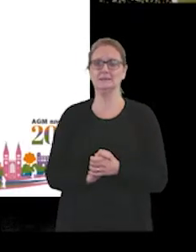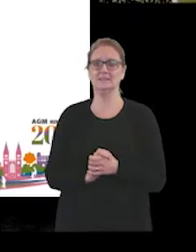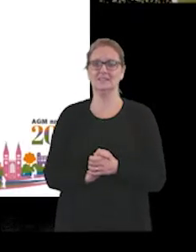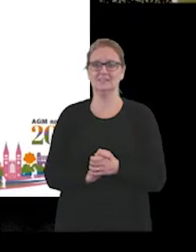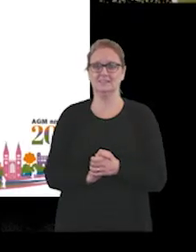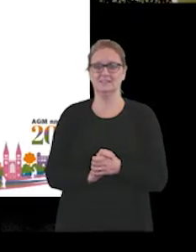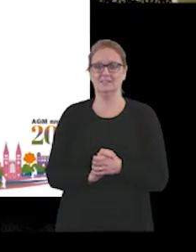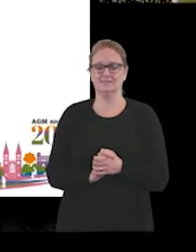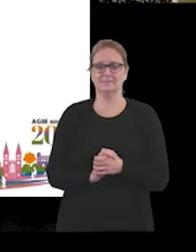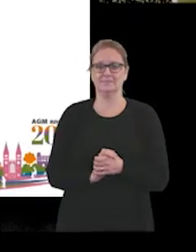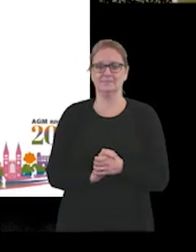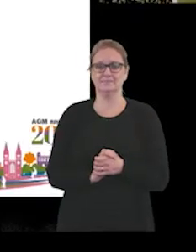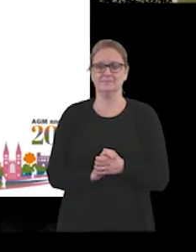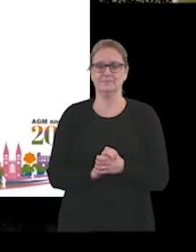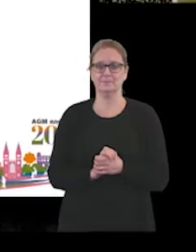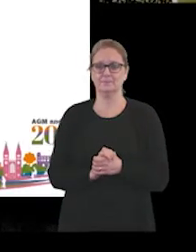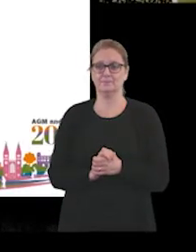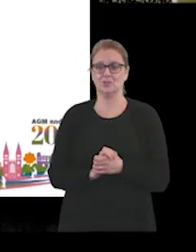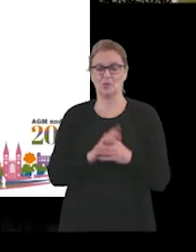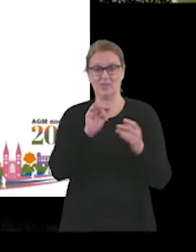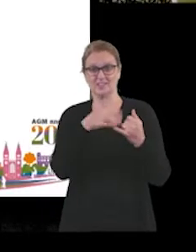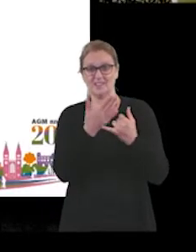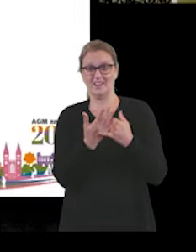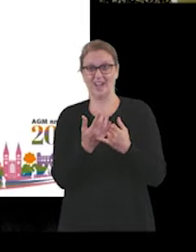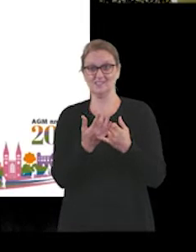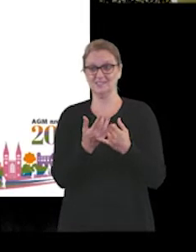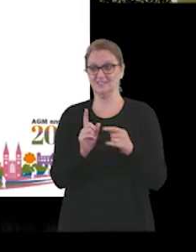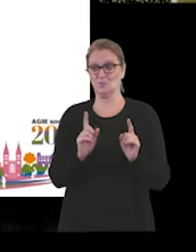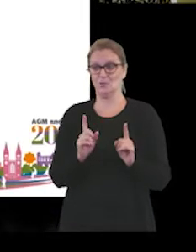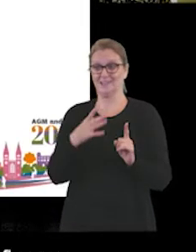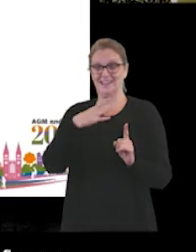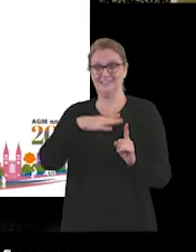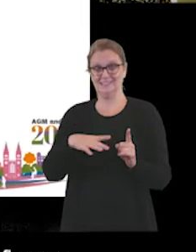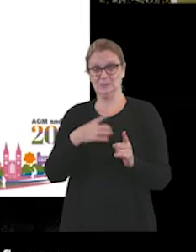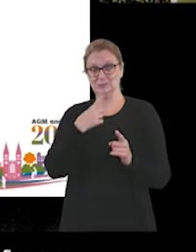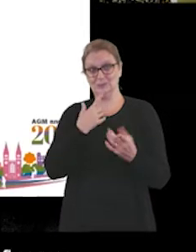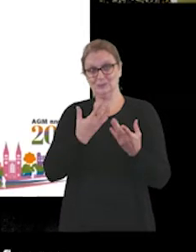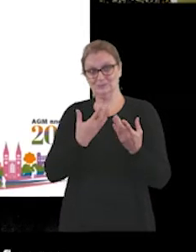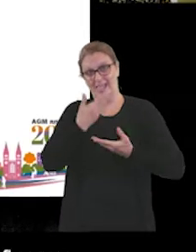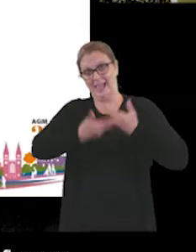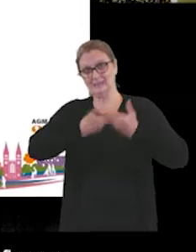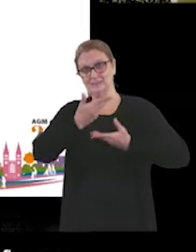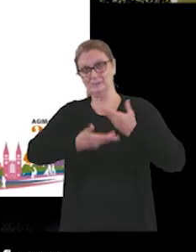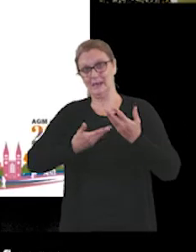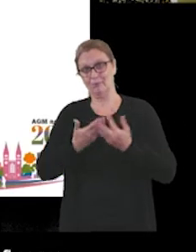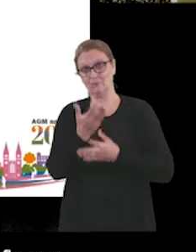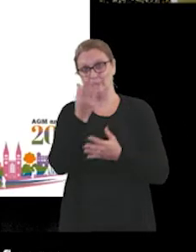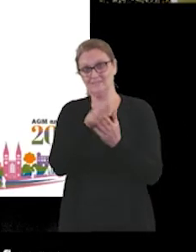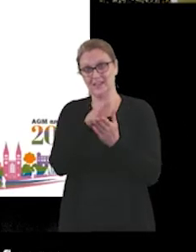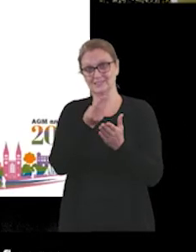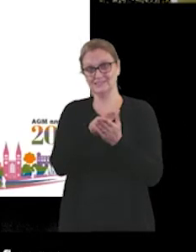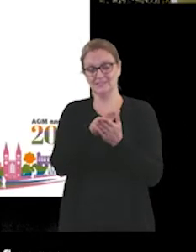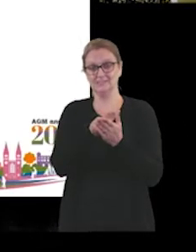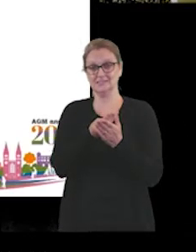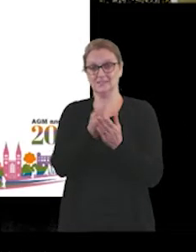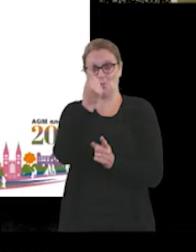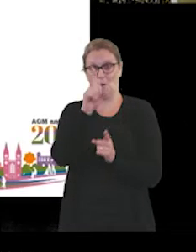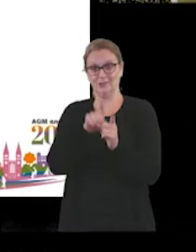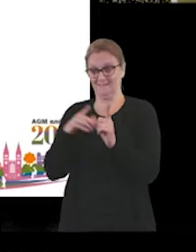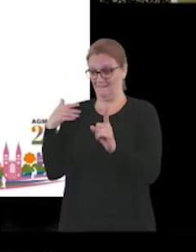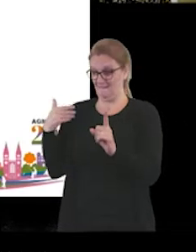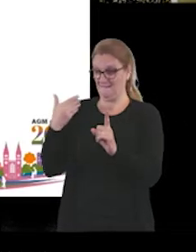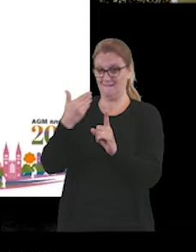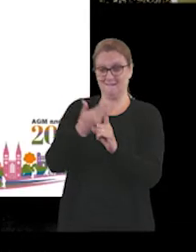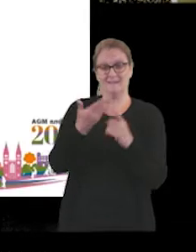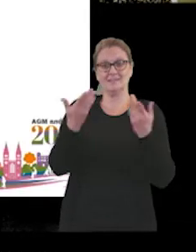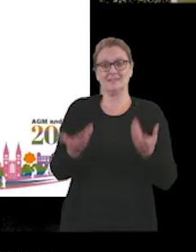unexpected. So that's the last of what I wanted to take you through on our finances over the last year. And I'm